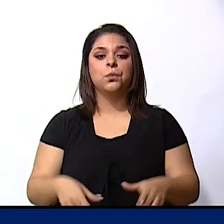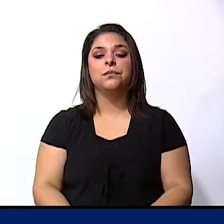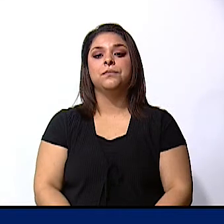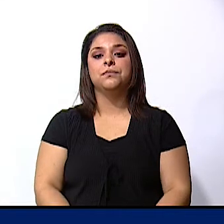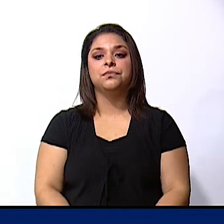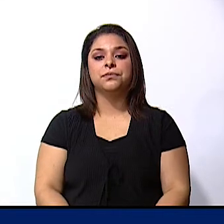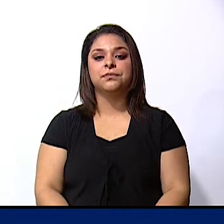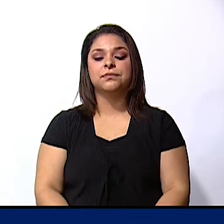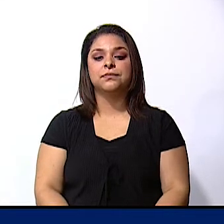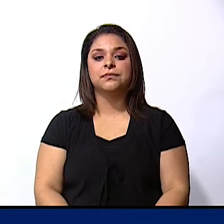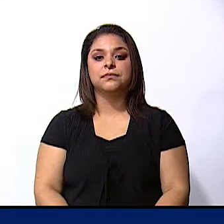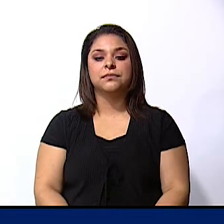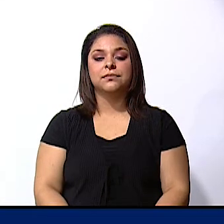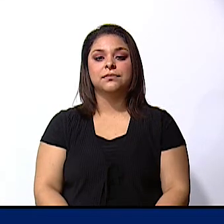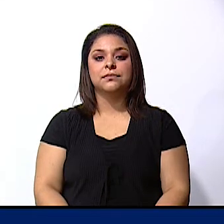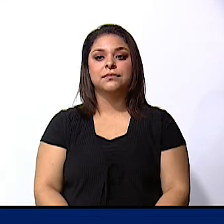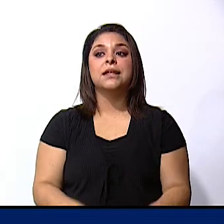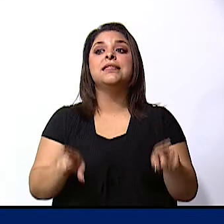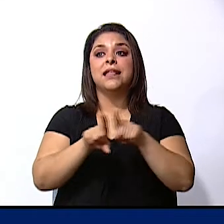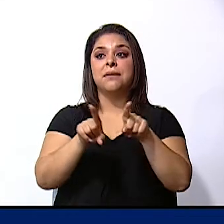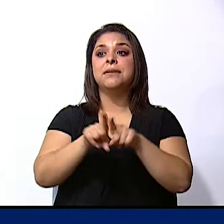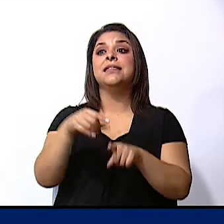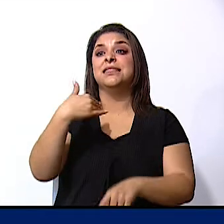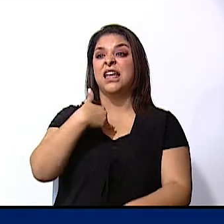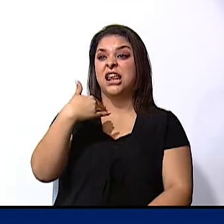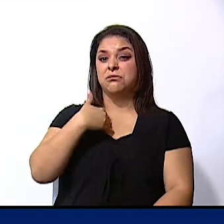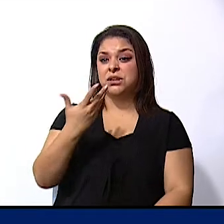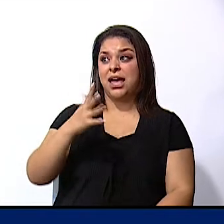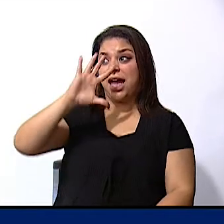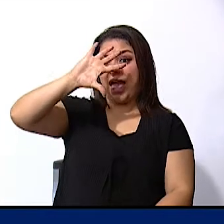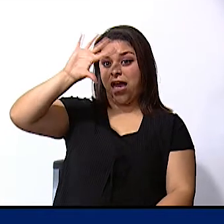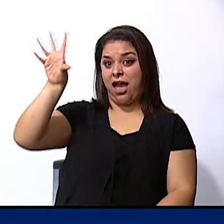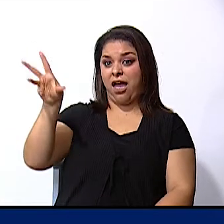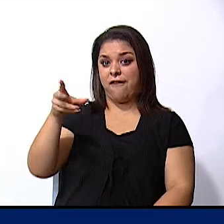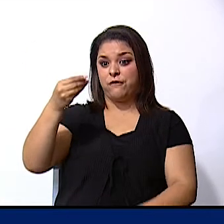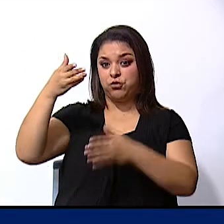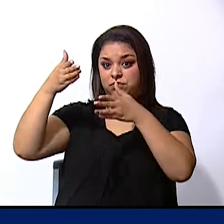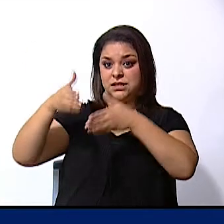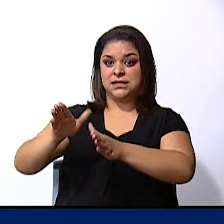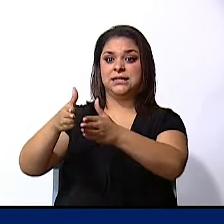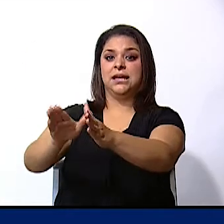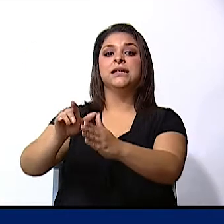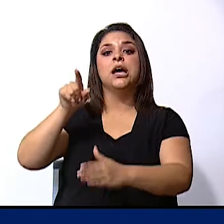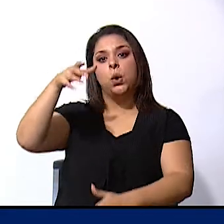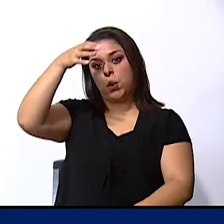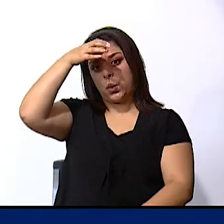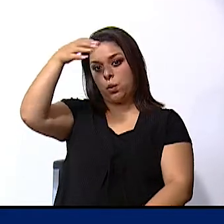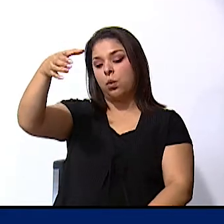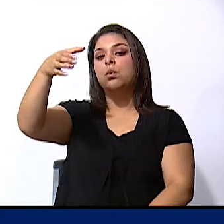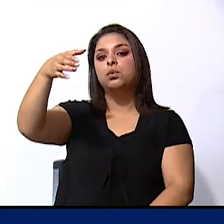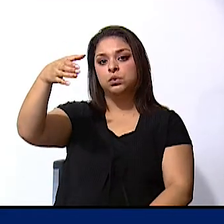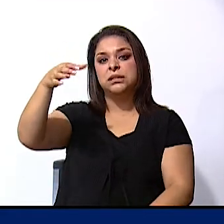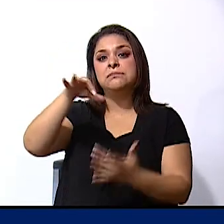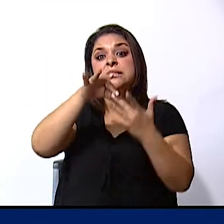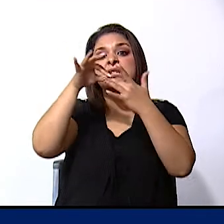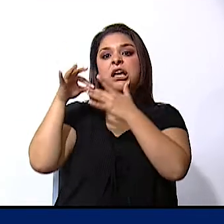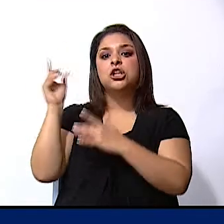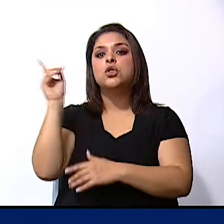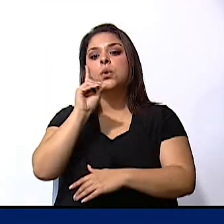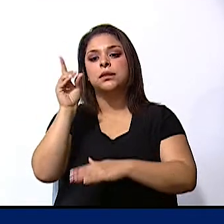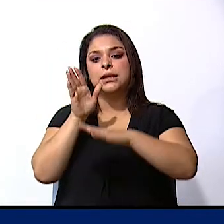as well as we have the afrodescendent culture and language especially from jamaica